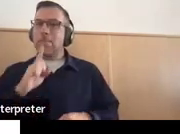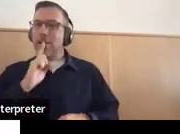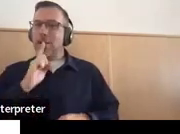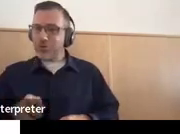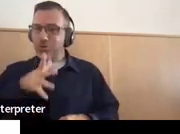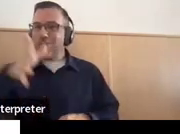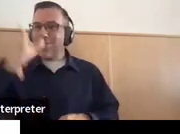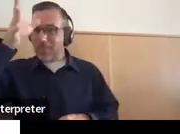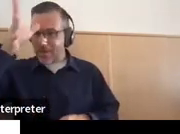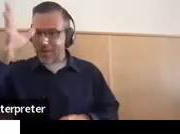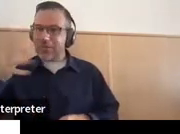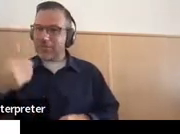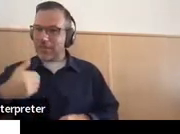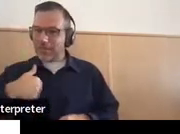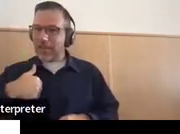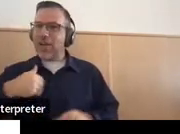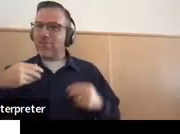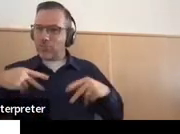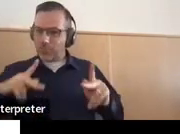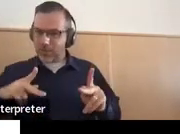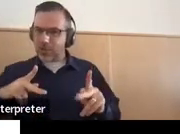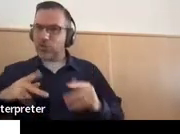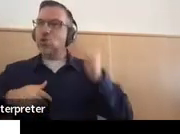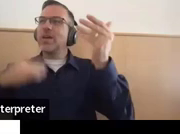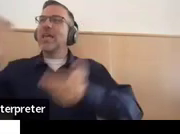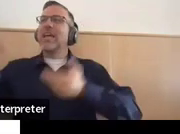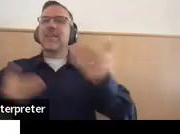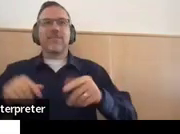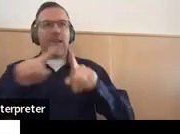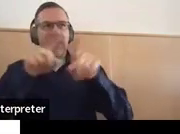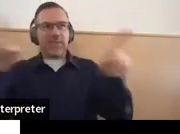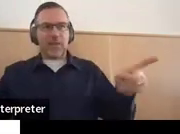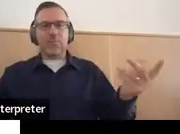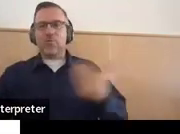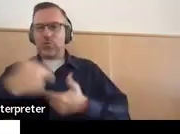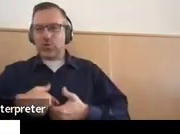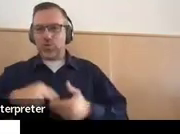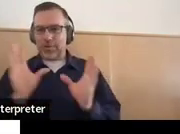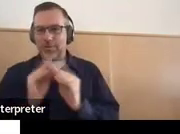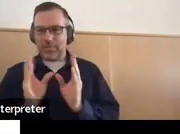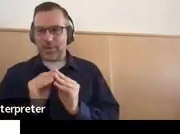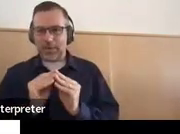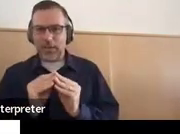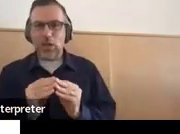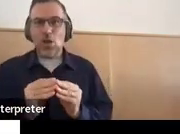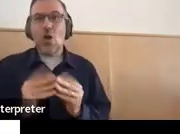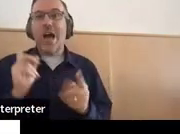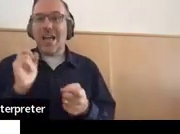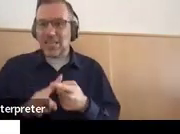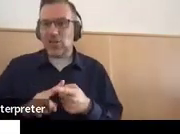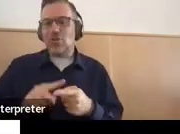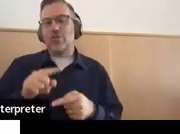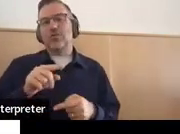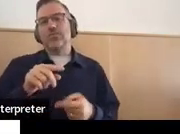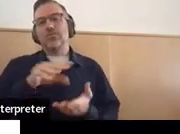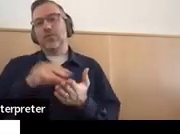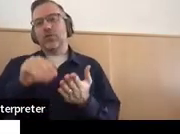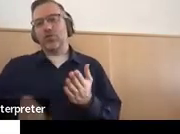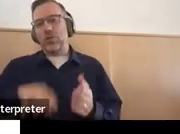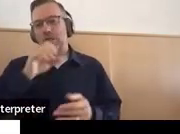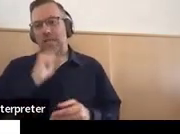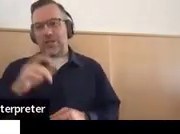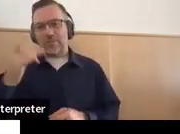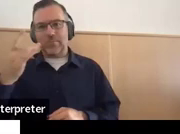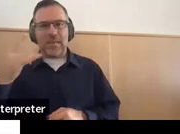invite them to the IEP meeting or consent from the student who's reached the age of majority. Consent is needed prior